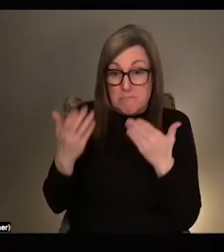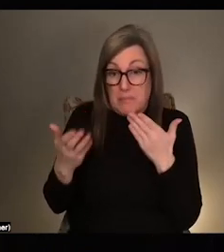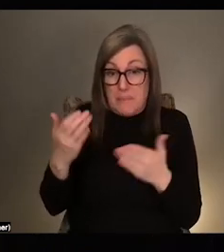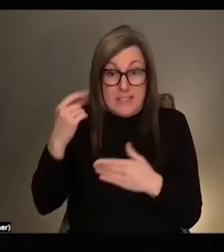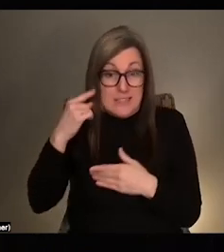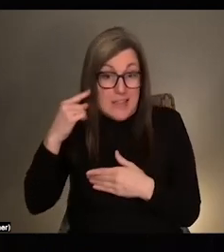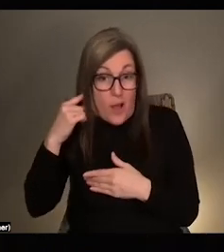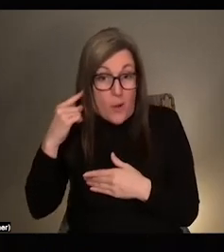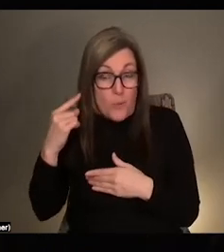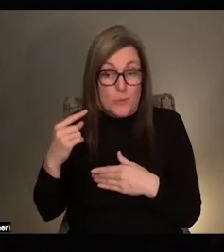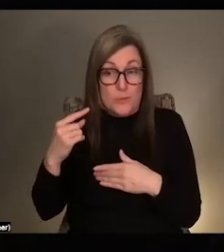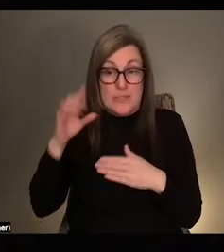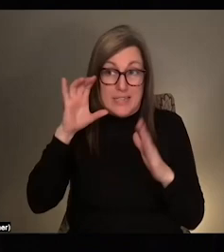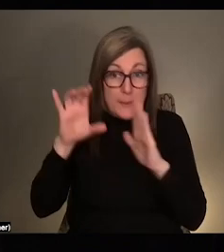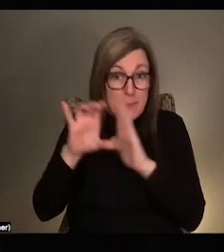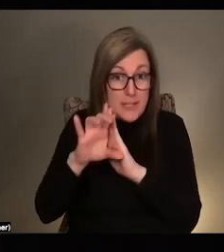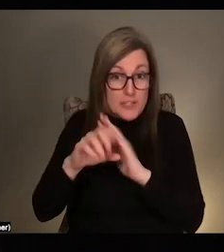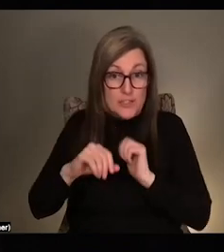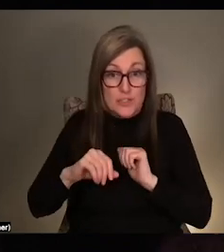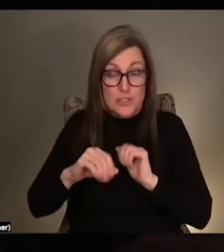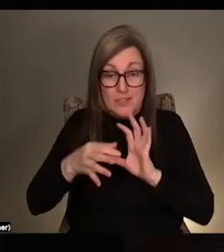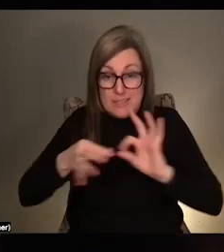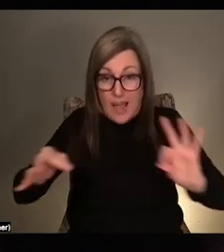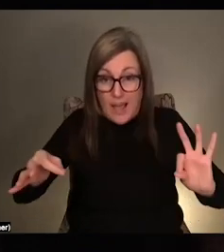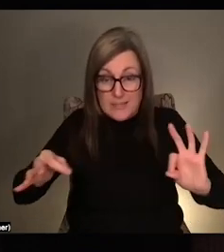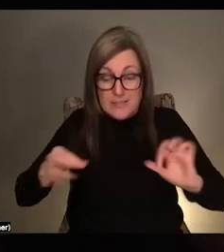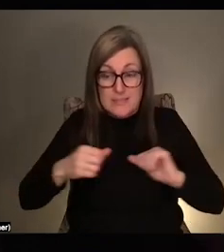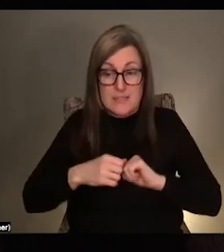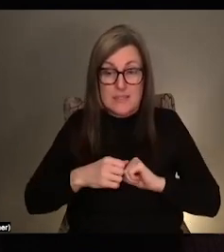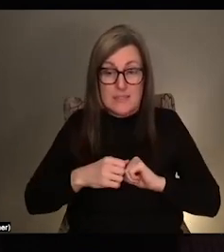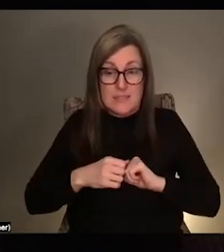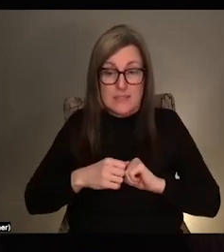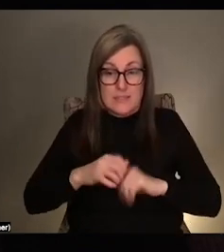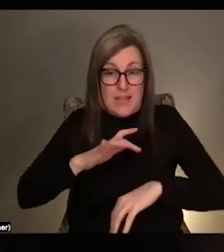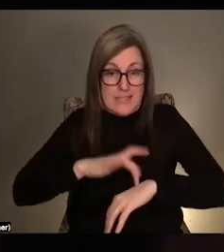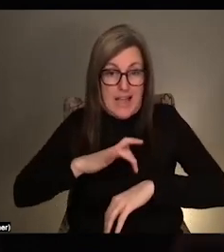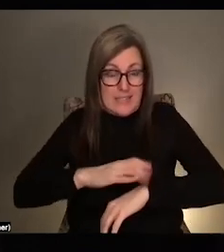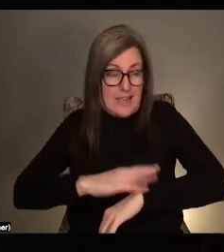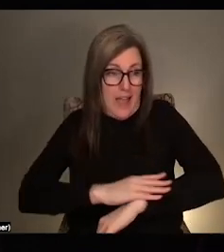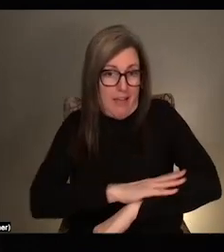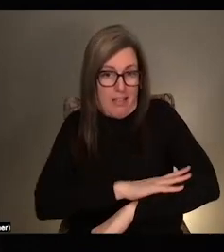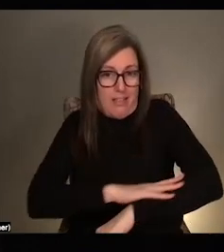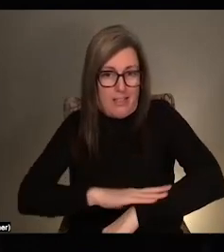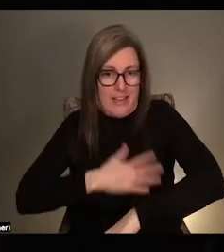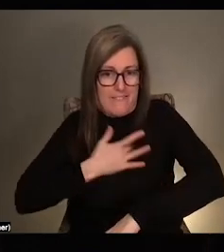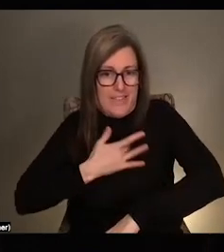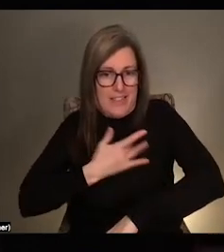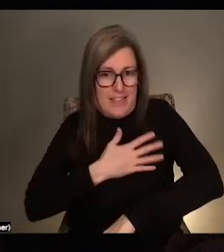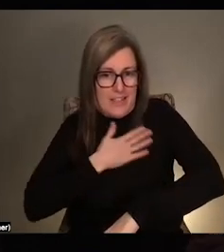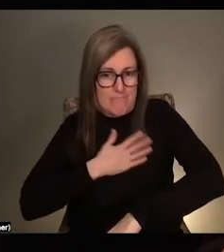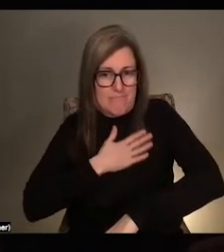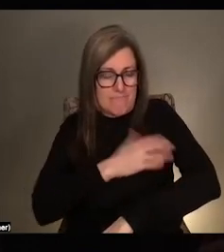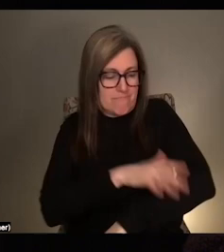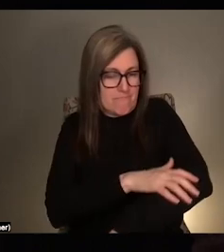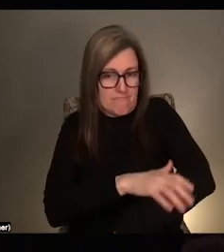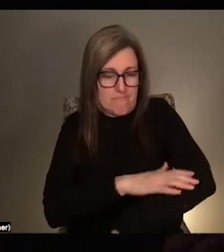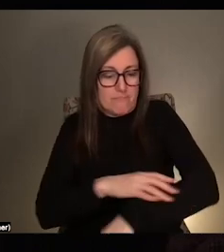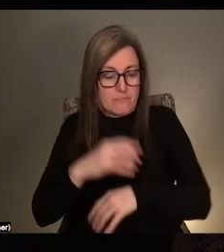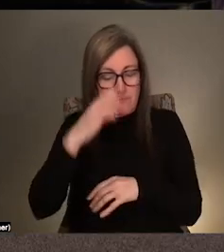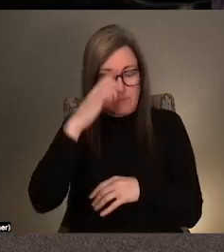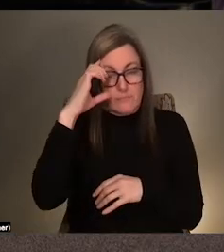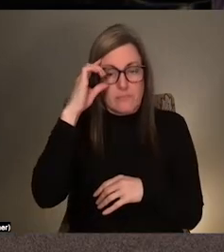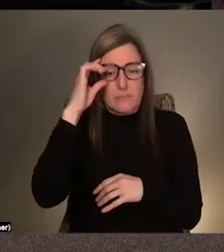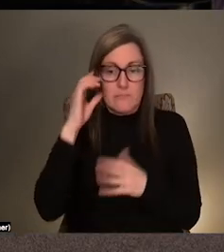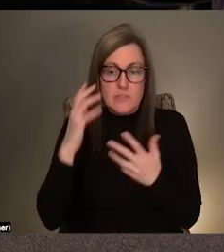an image. It could be a text. It could be like a tactile sensation. It could be like, you know, it could it could